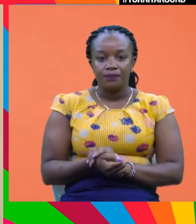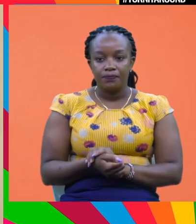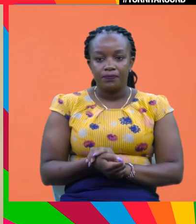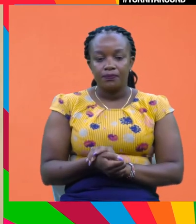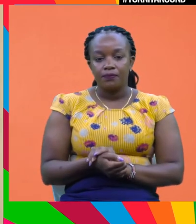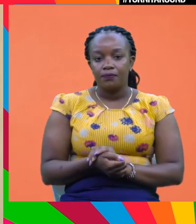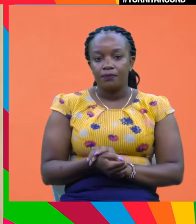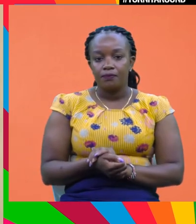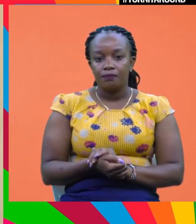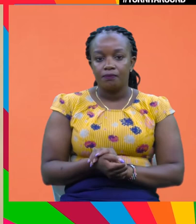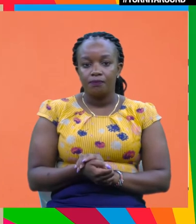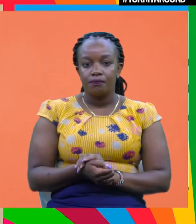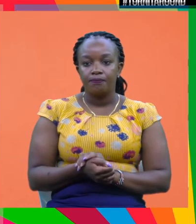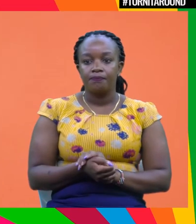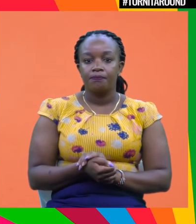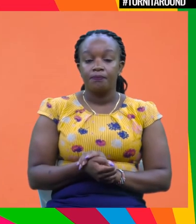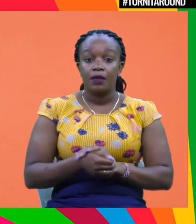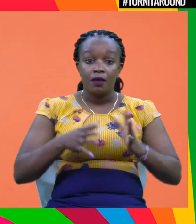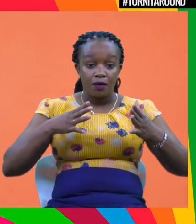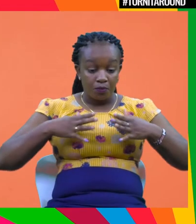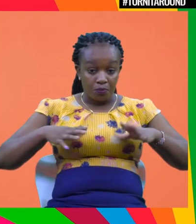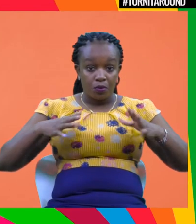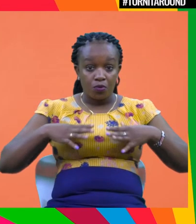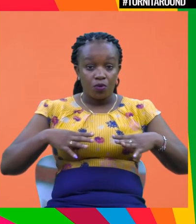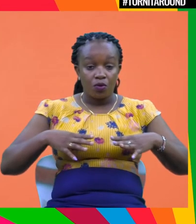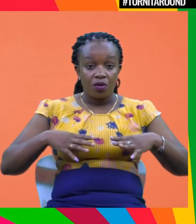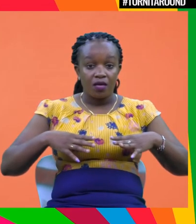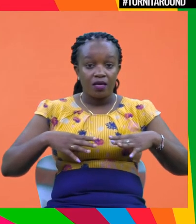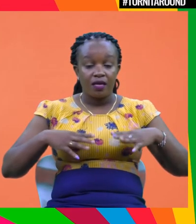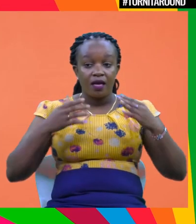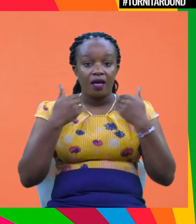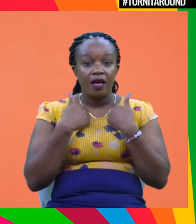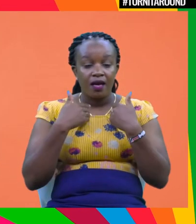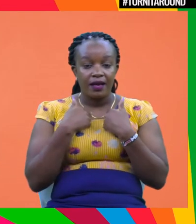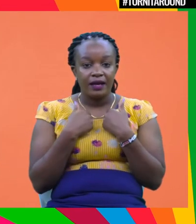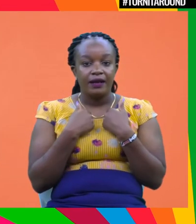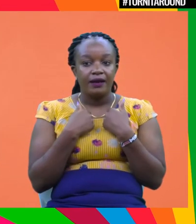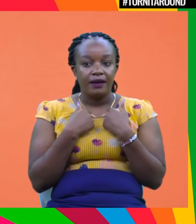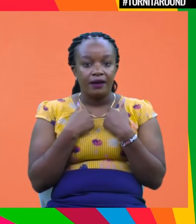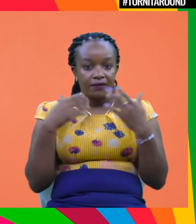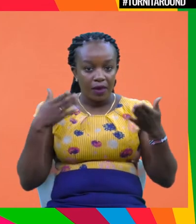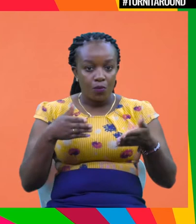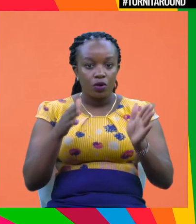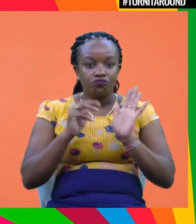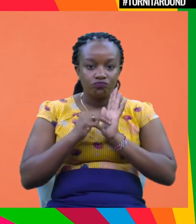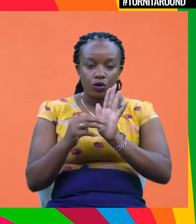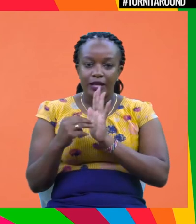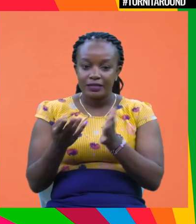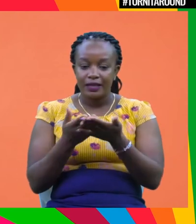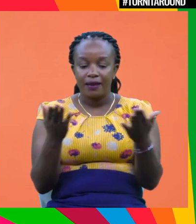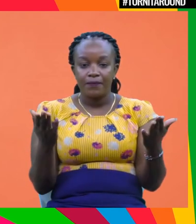Trees do it. And people have the theoretical models there.